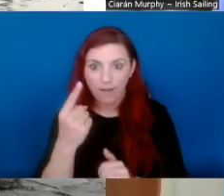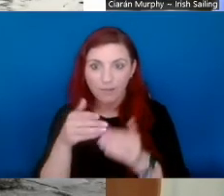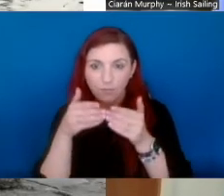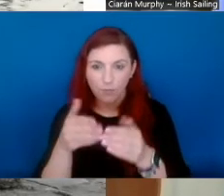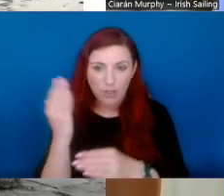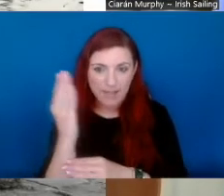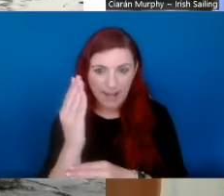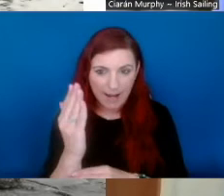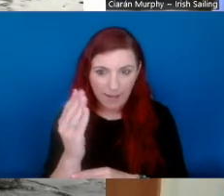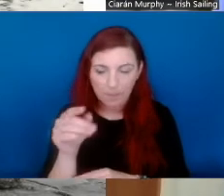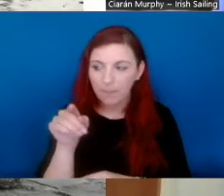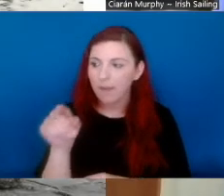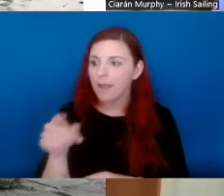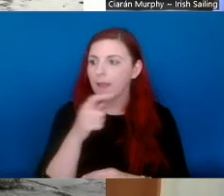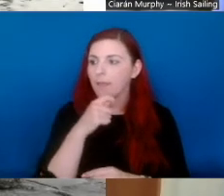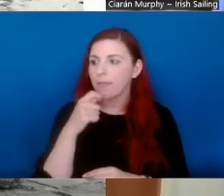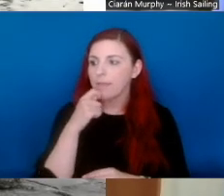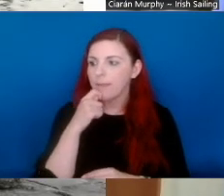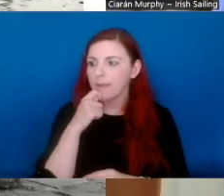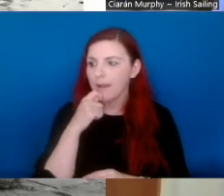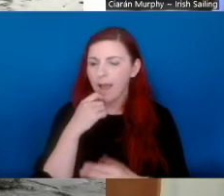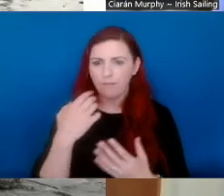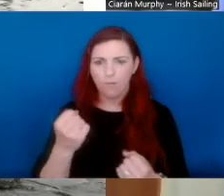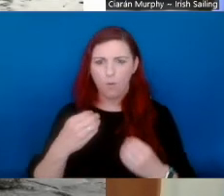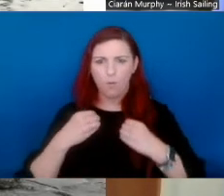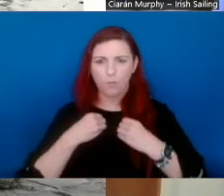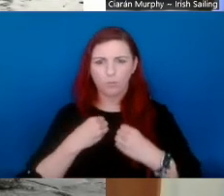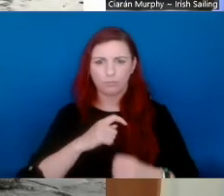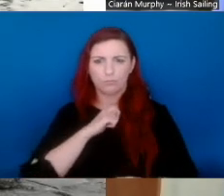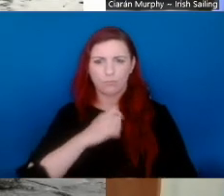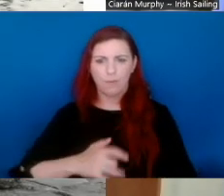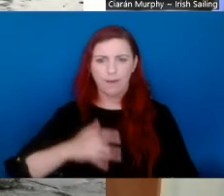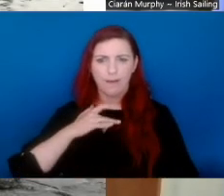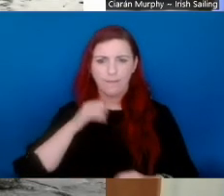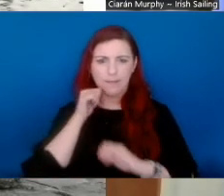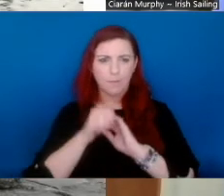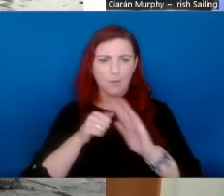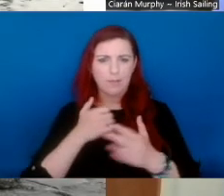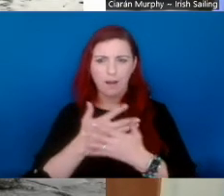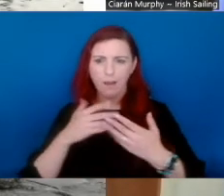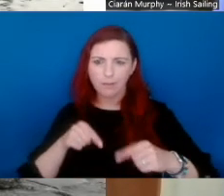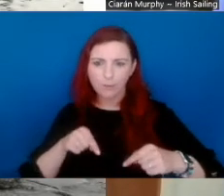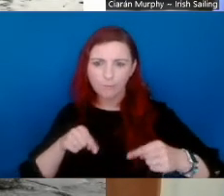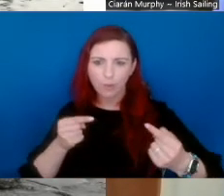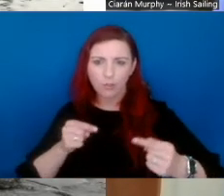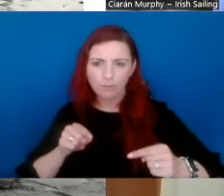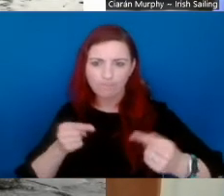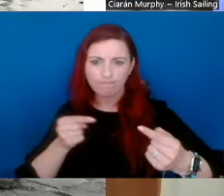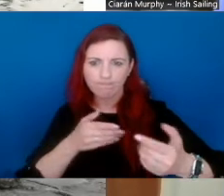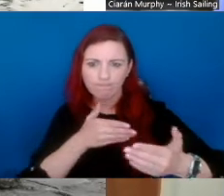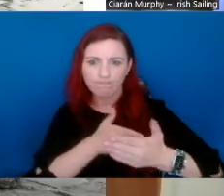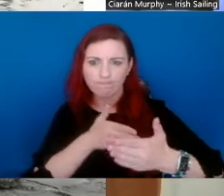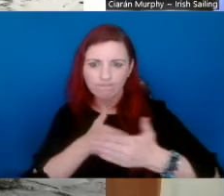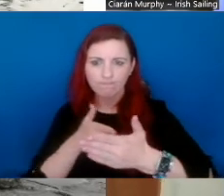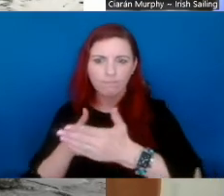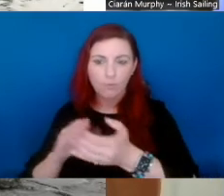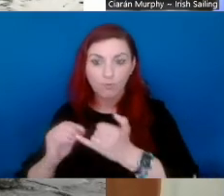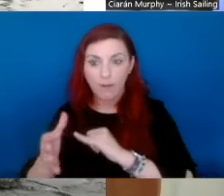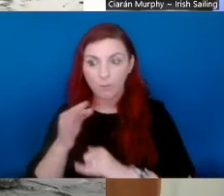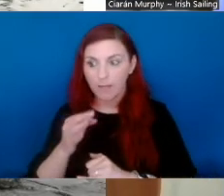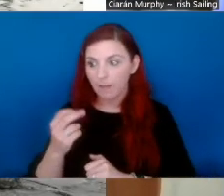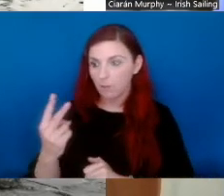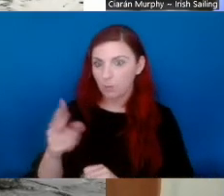They had, True Life had huge challenges in trying to get their sons